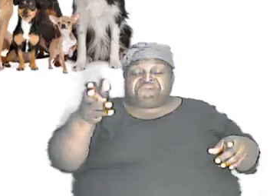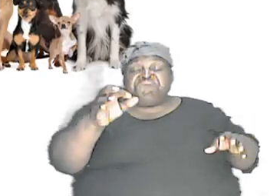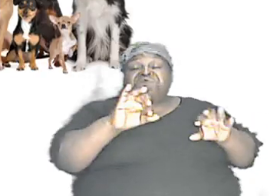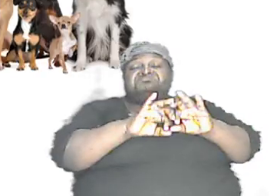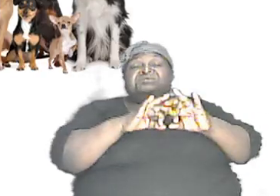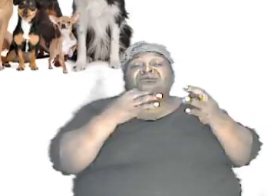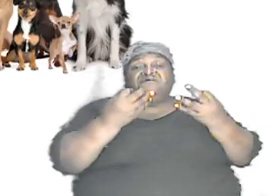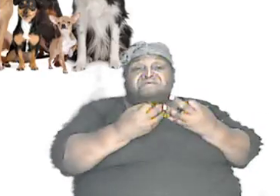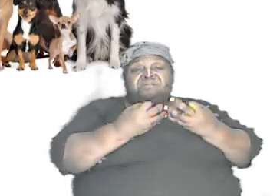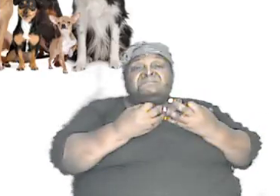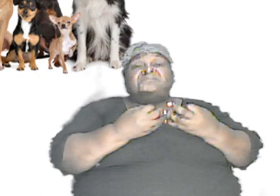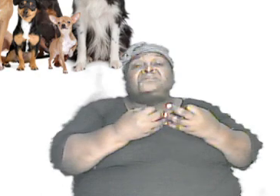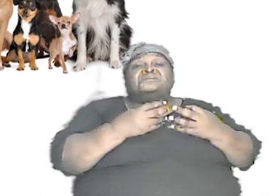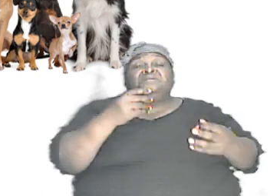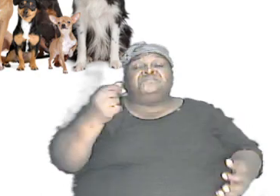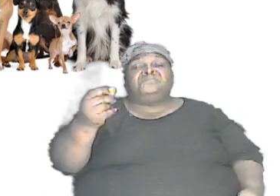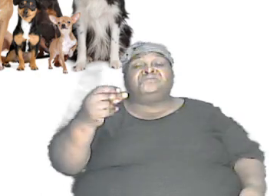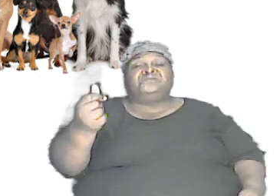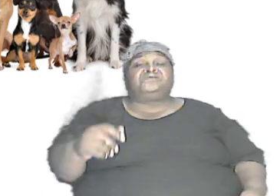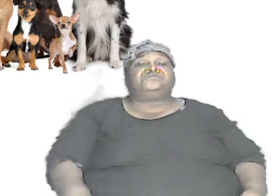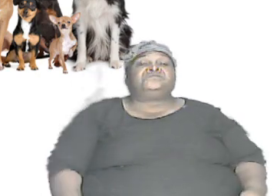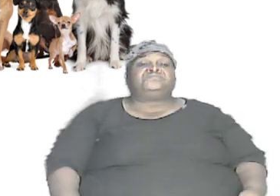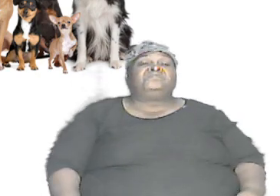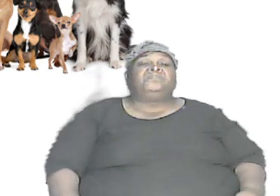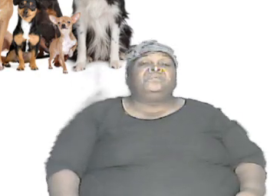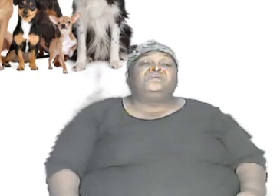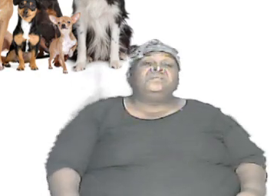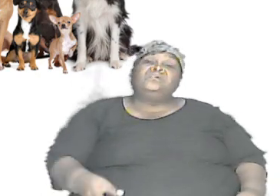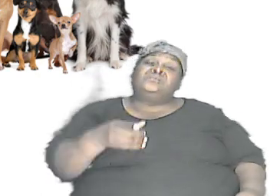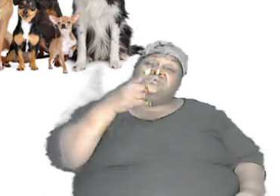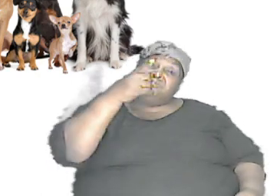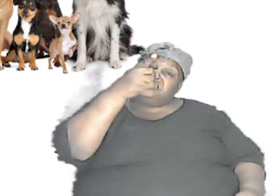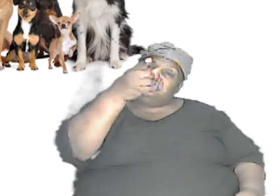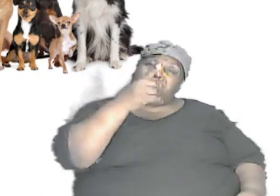family now look at that